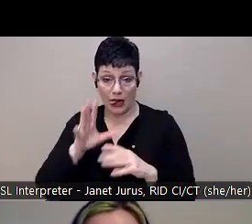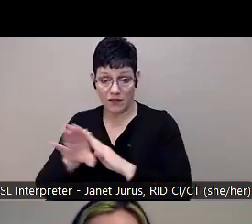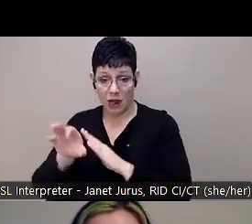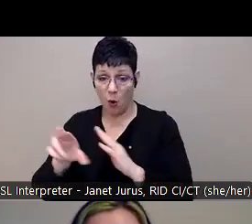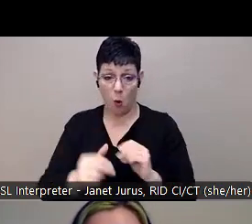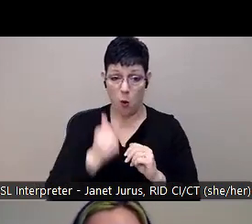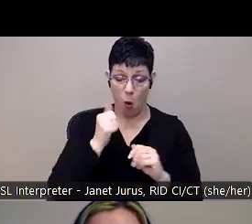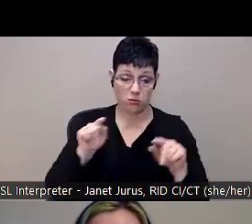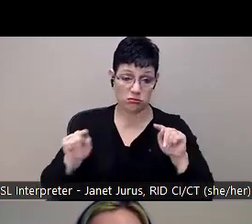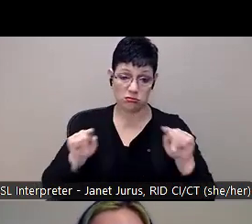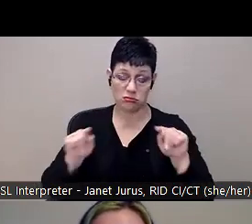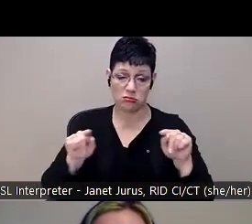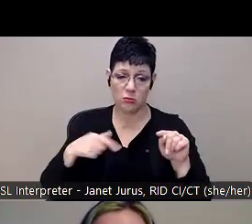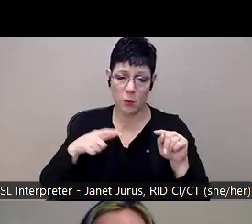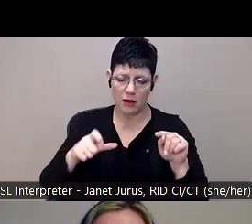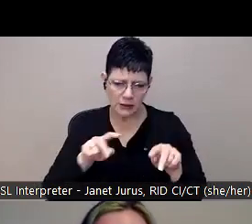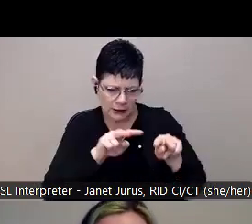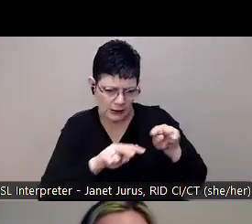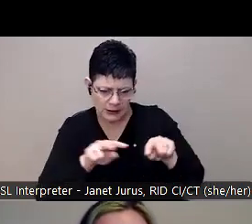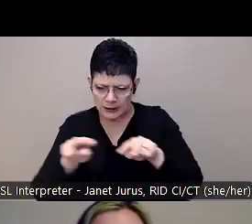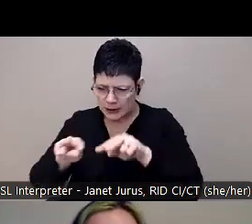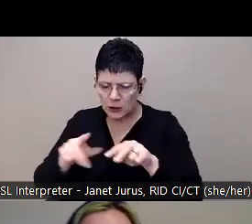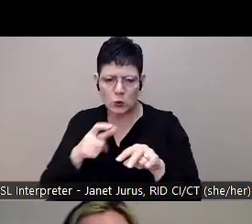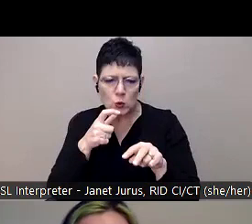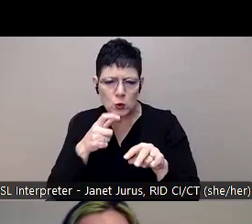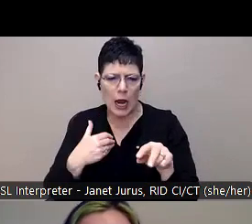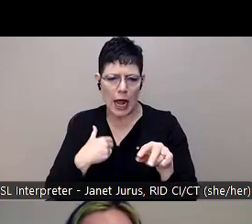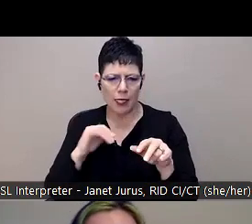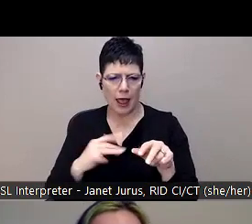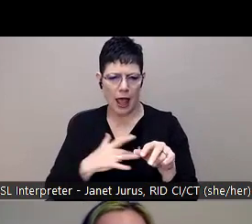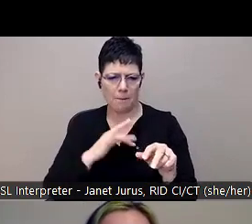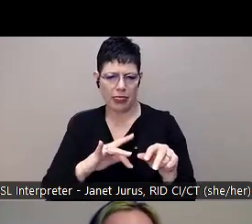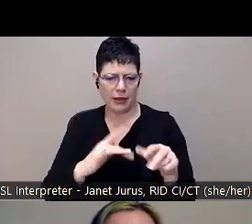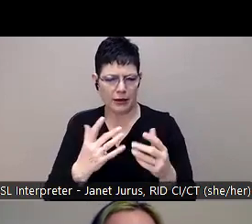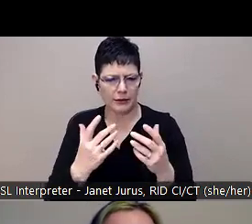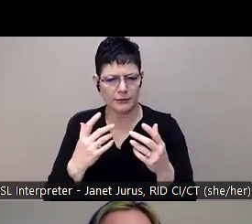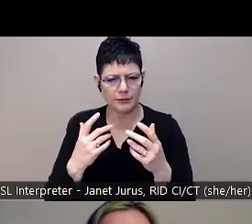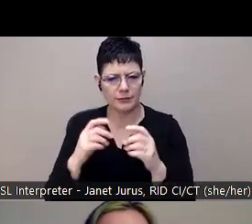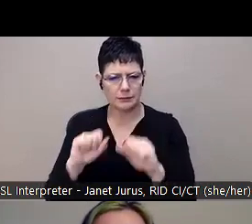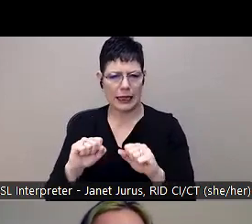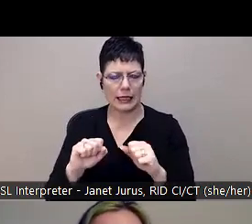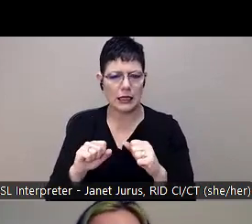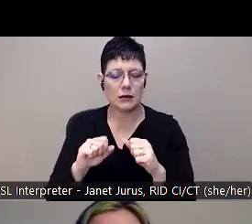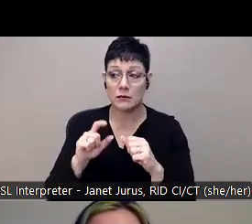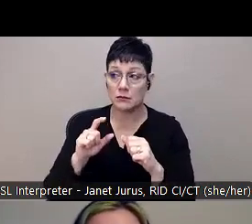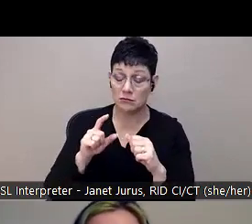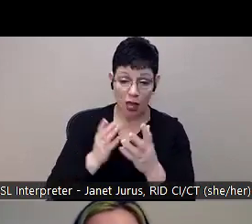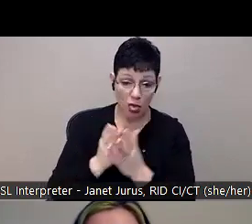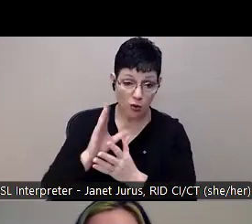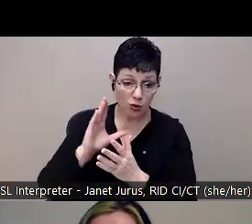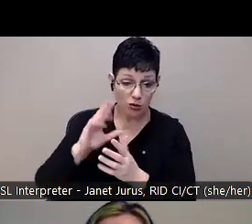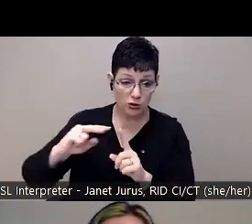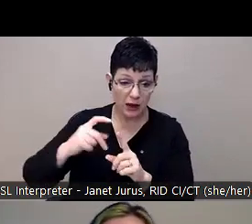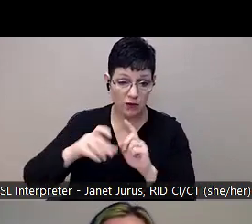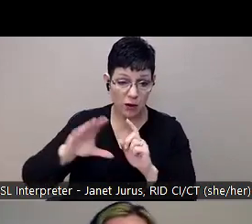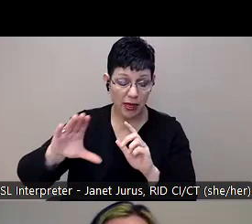able to see the perspective of their classmates or their teachers, um, can really make a big difference too. You know,